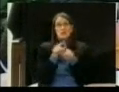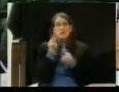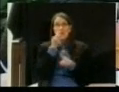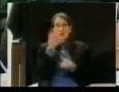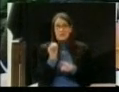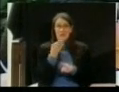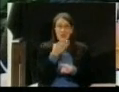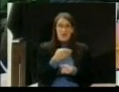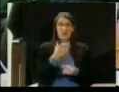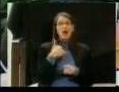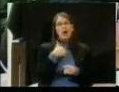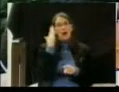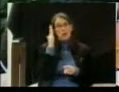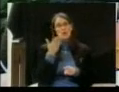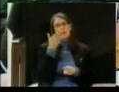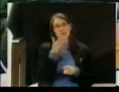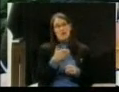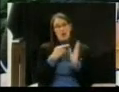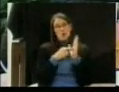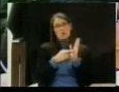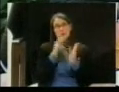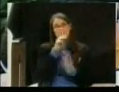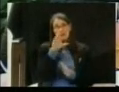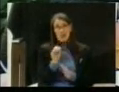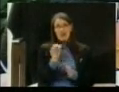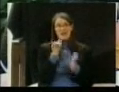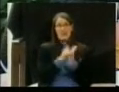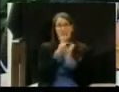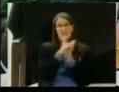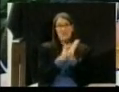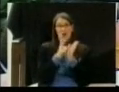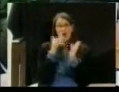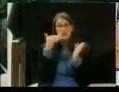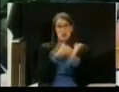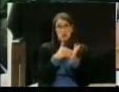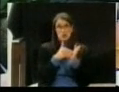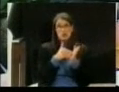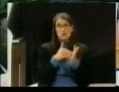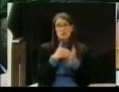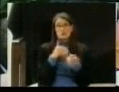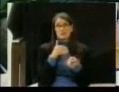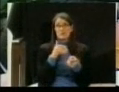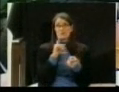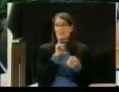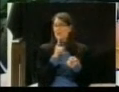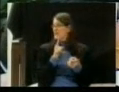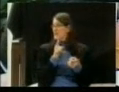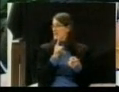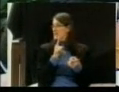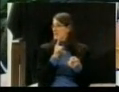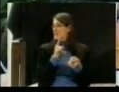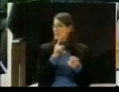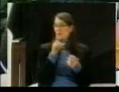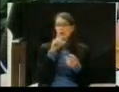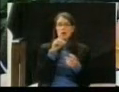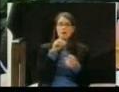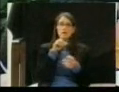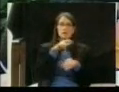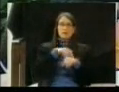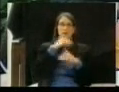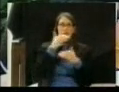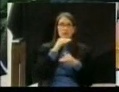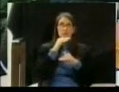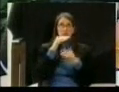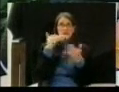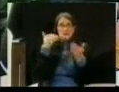is – the deadlines in that lawsuit are approaching more quickly than the lawsuit that is